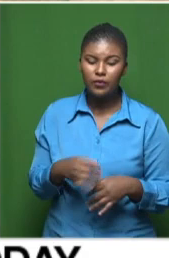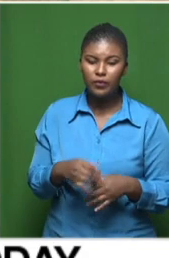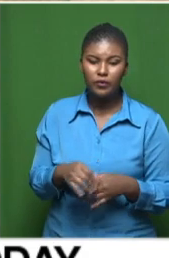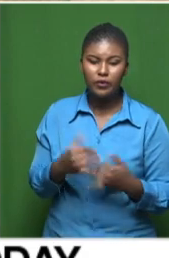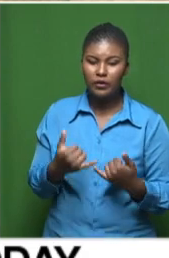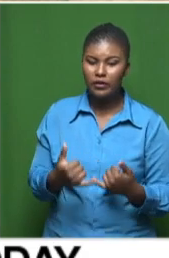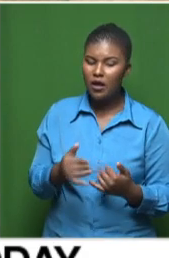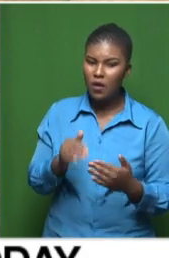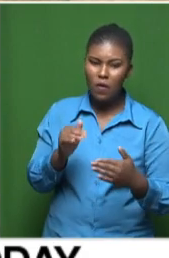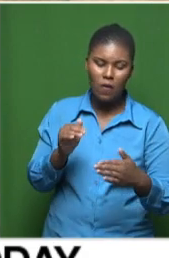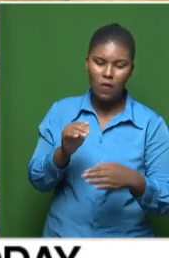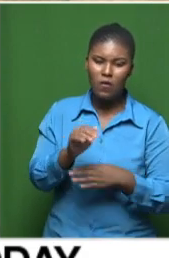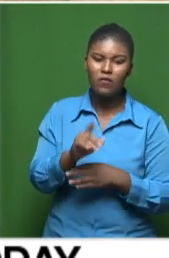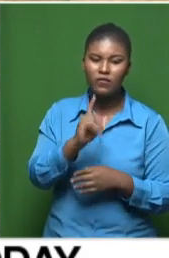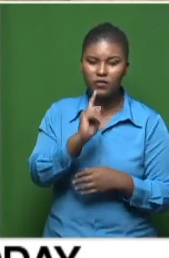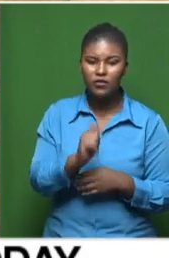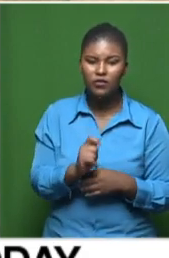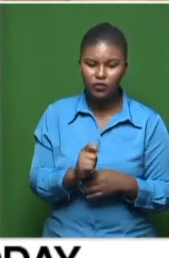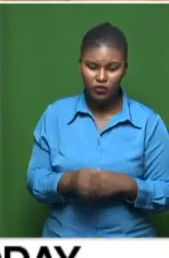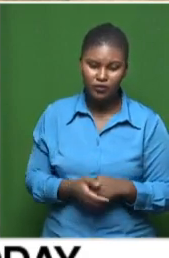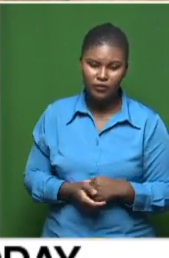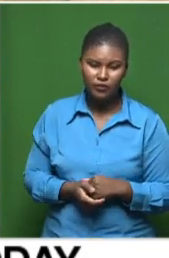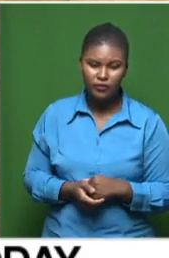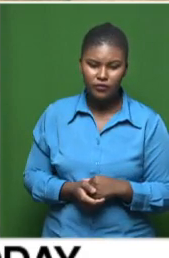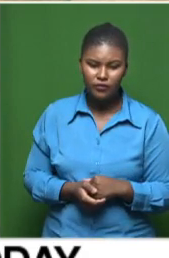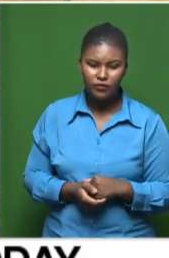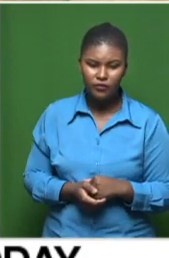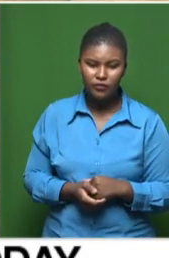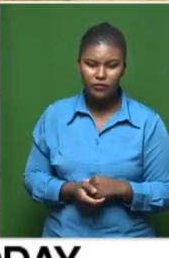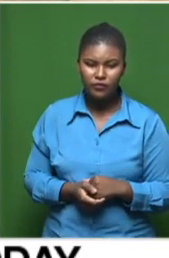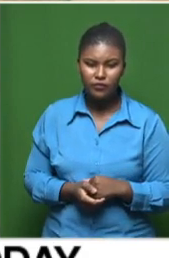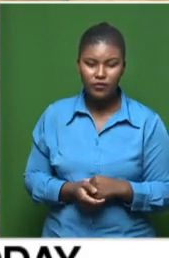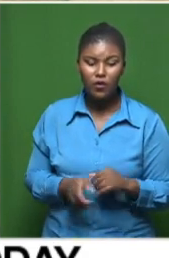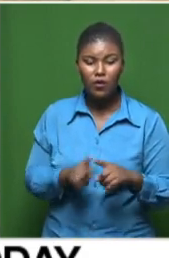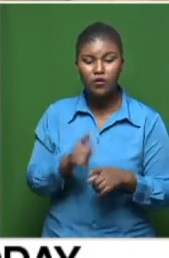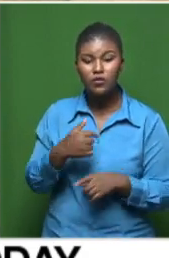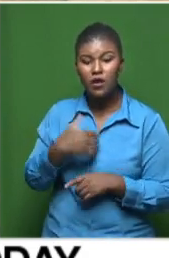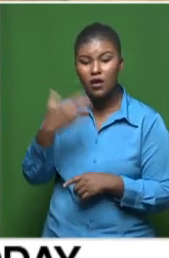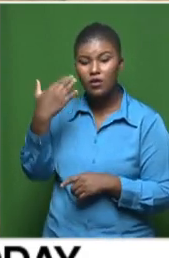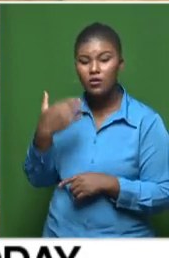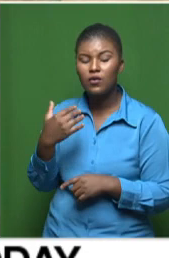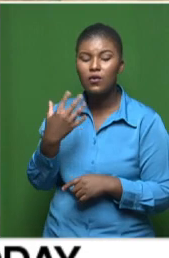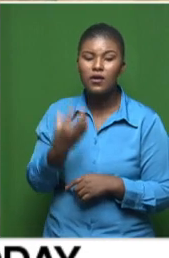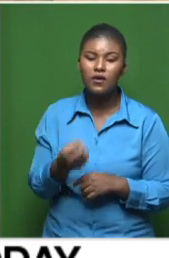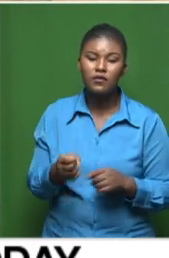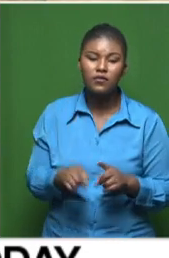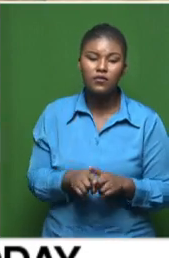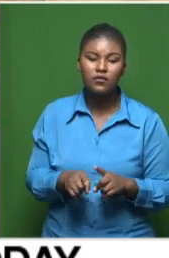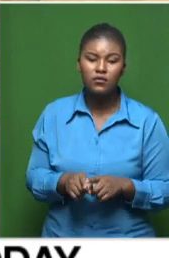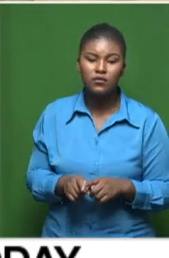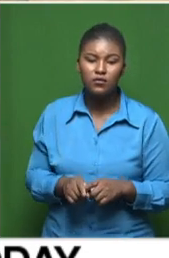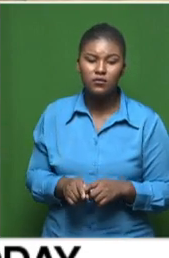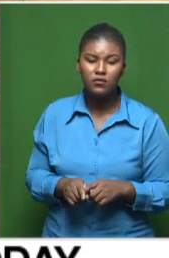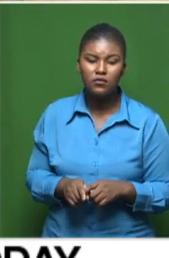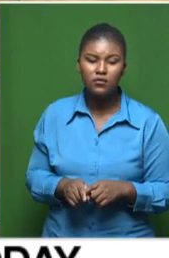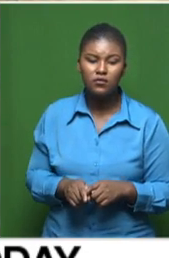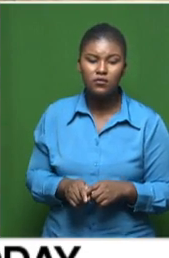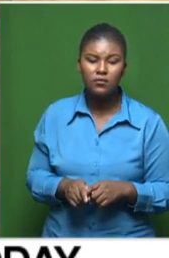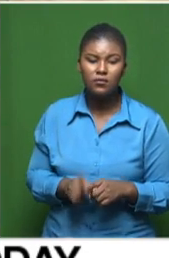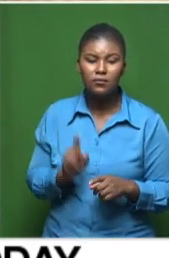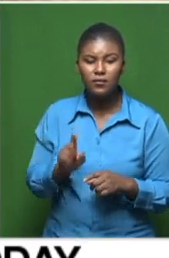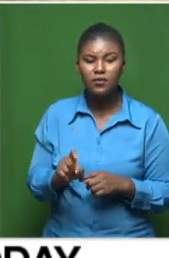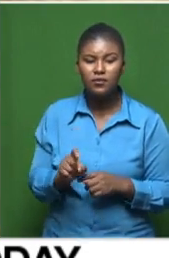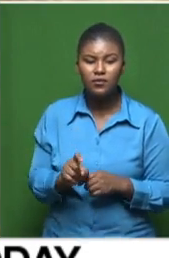quadruple of what, you know, the capacity of the school is. I also do know that they've also had to also,